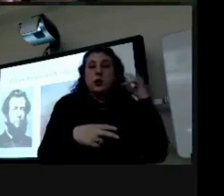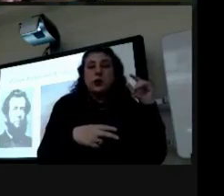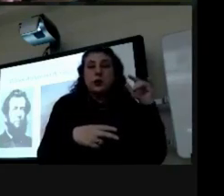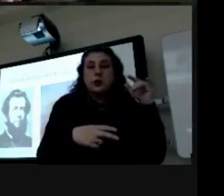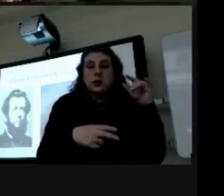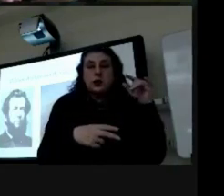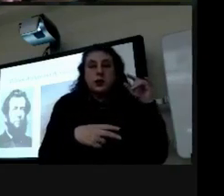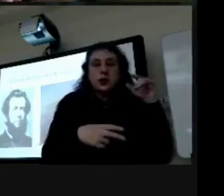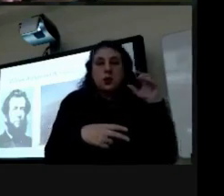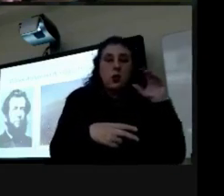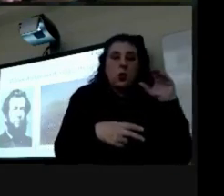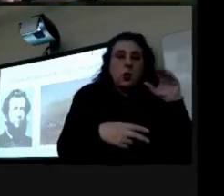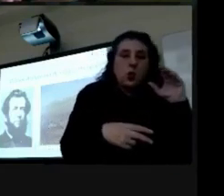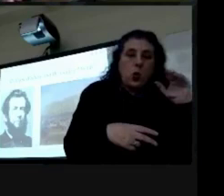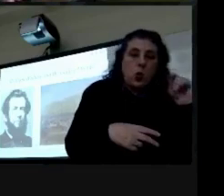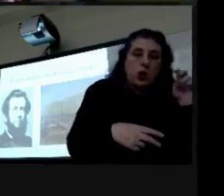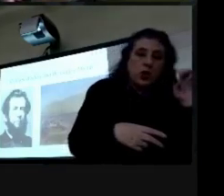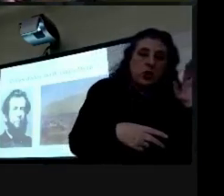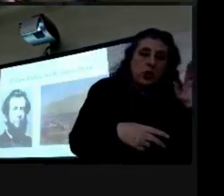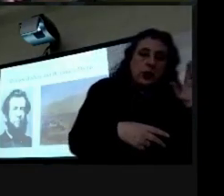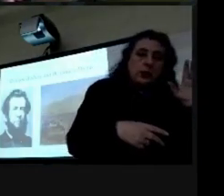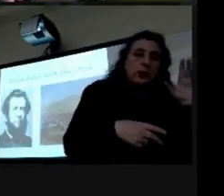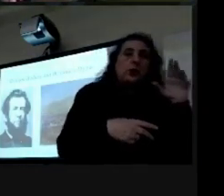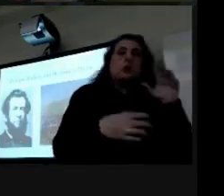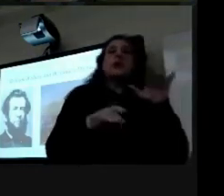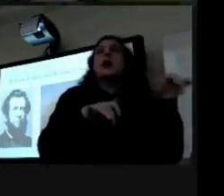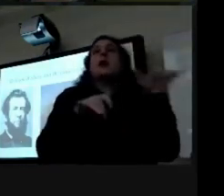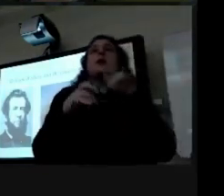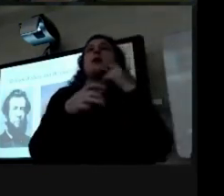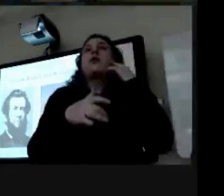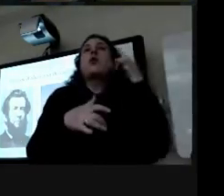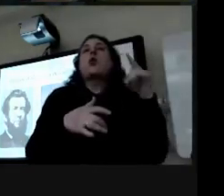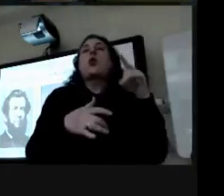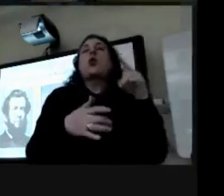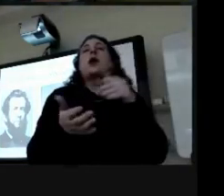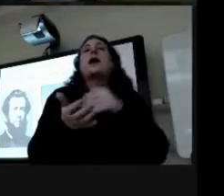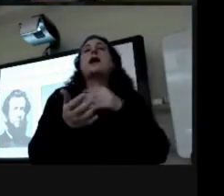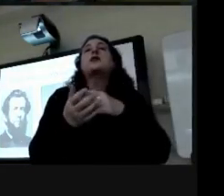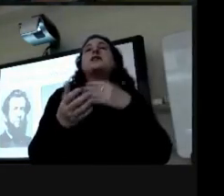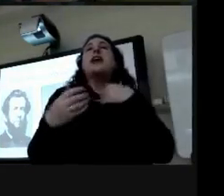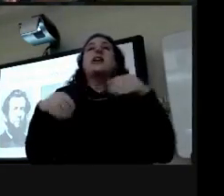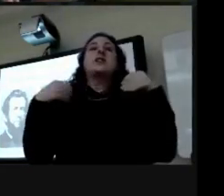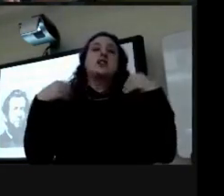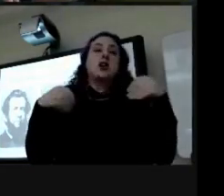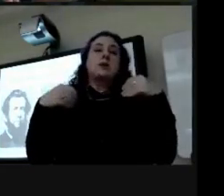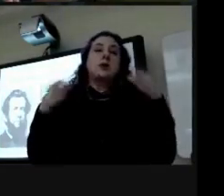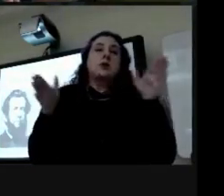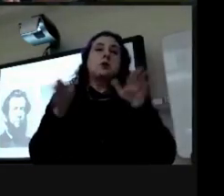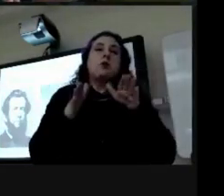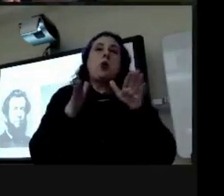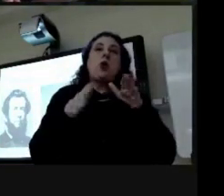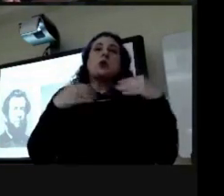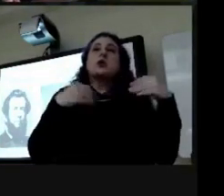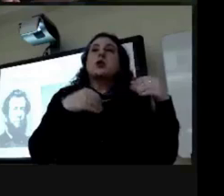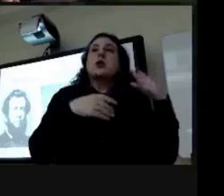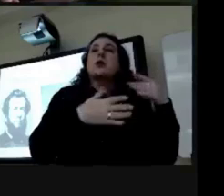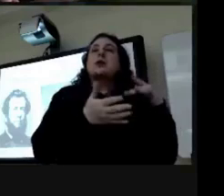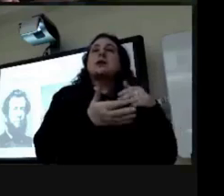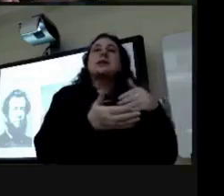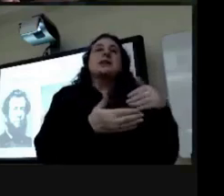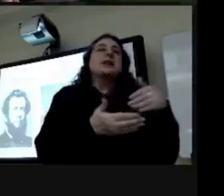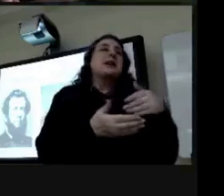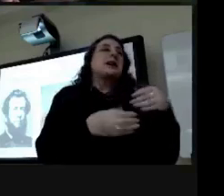common for doctors to operate doctor shops which is where they would sell there are small small stores that they would sell medicines from